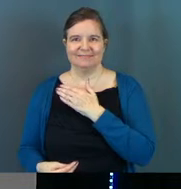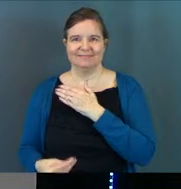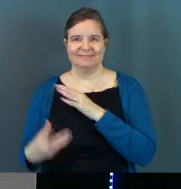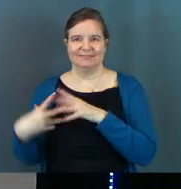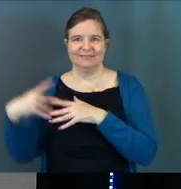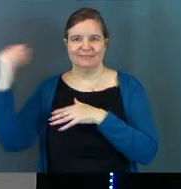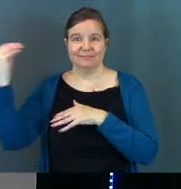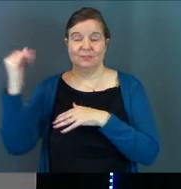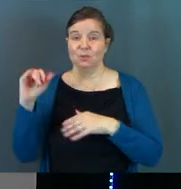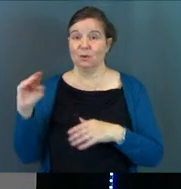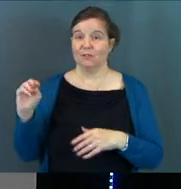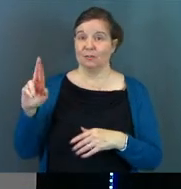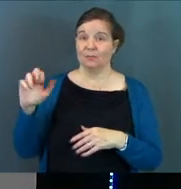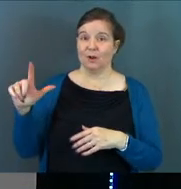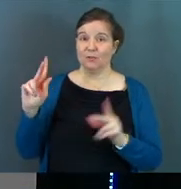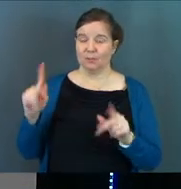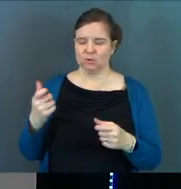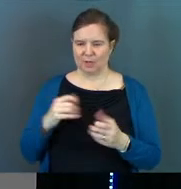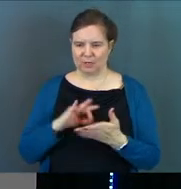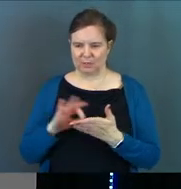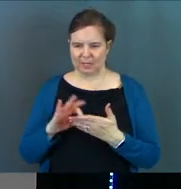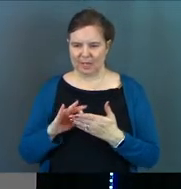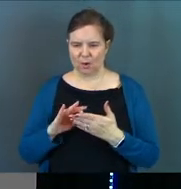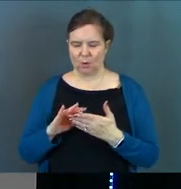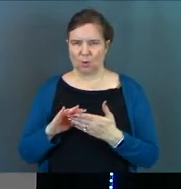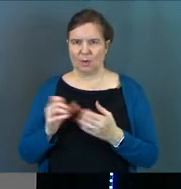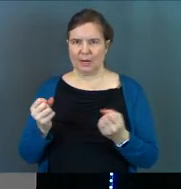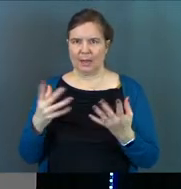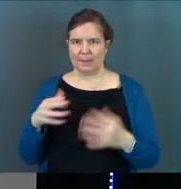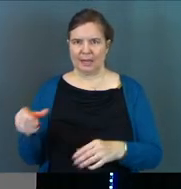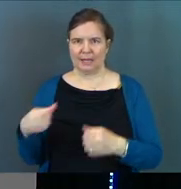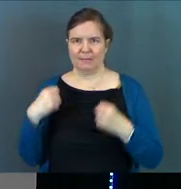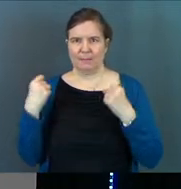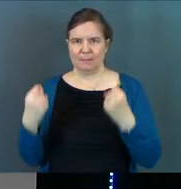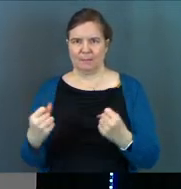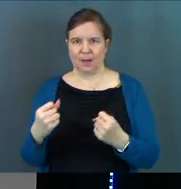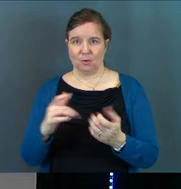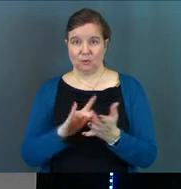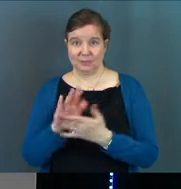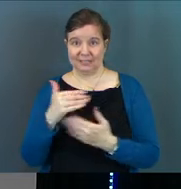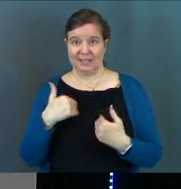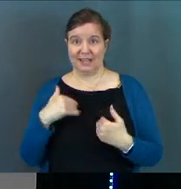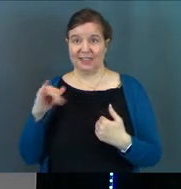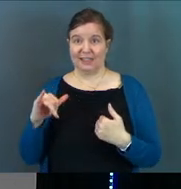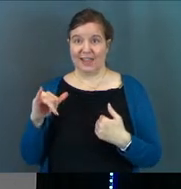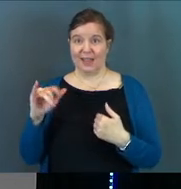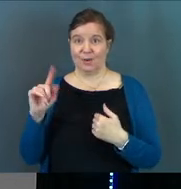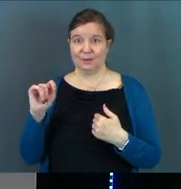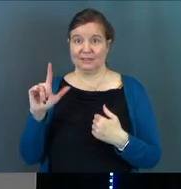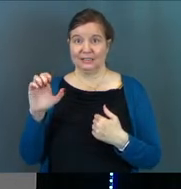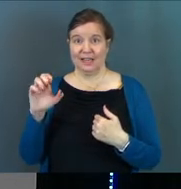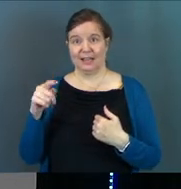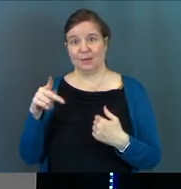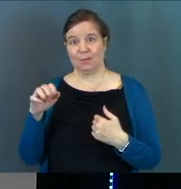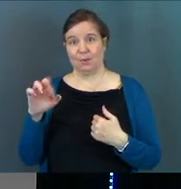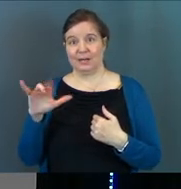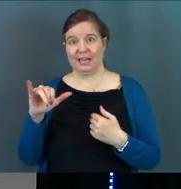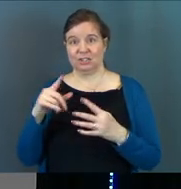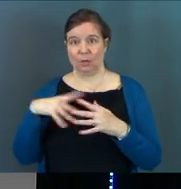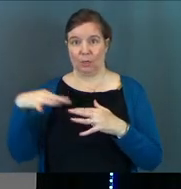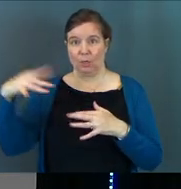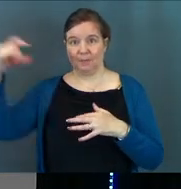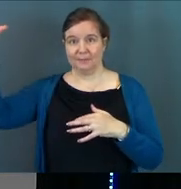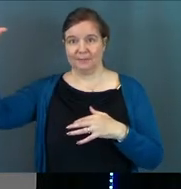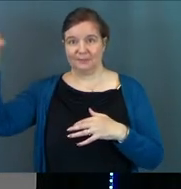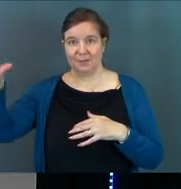So if you're a Marvel person and you're trying to count superpowers in the risen Jesus right now, that was teleportation. Got it?